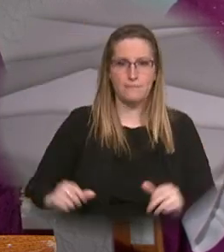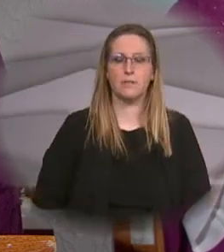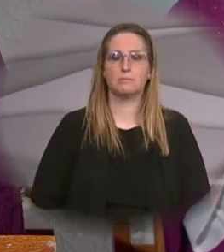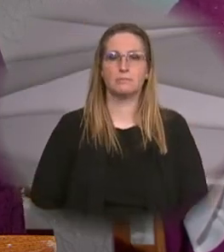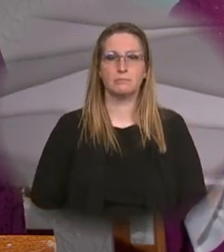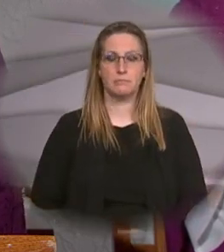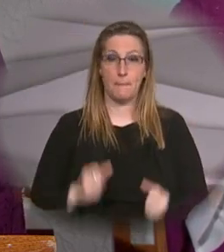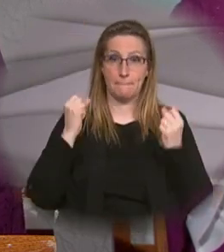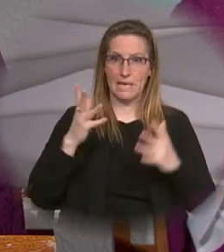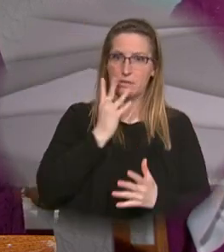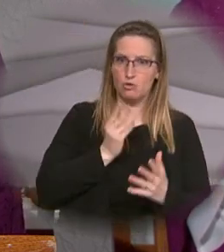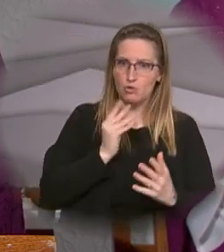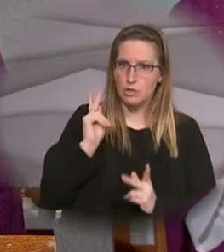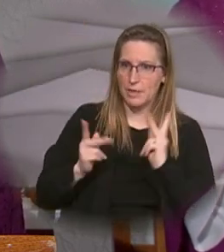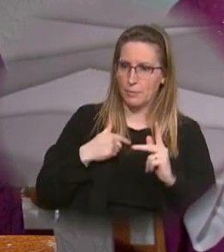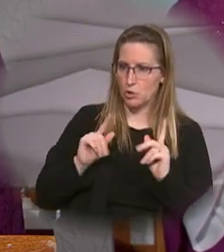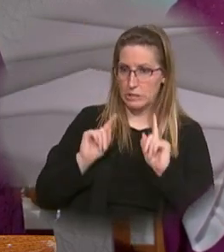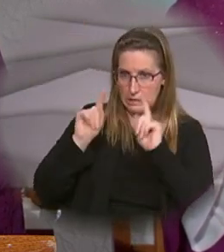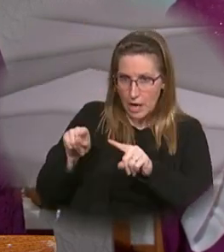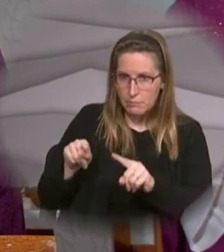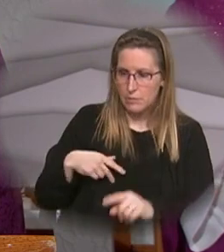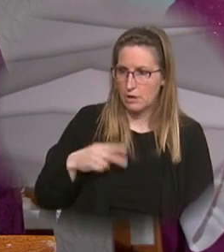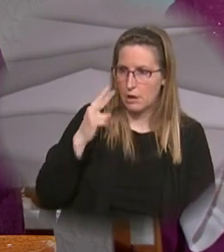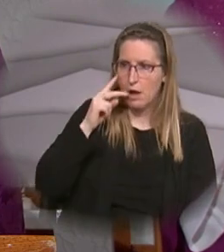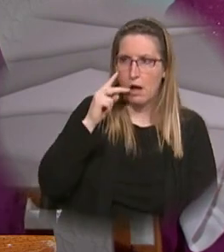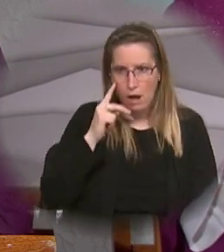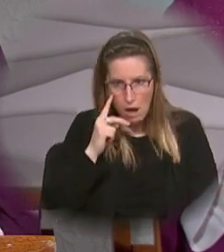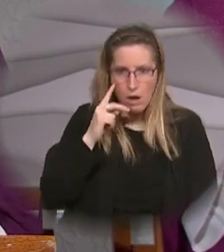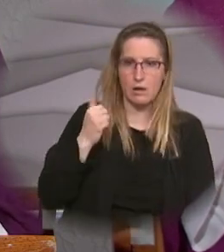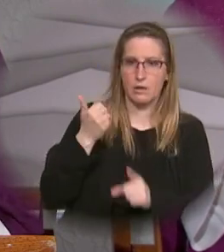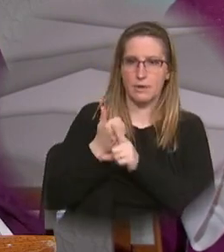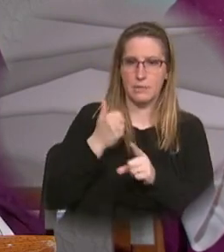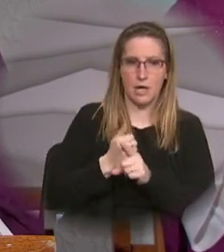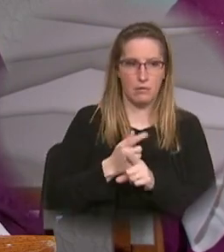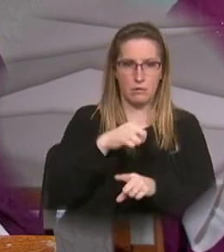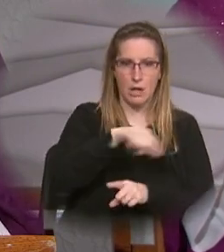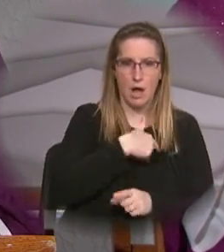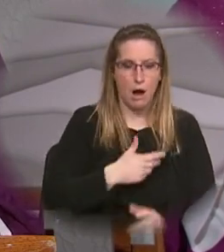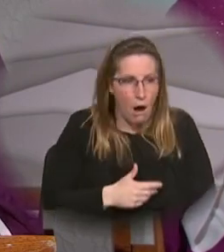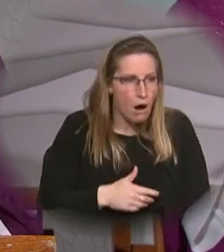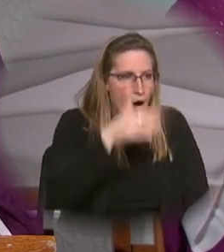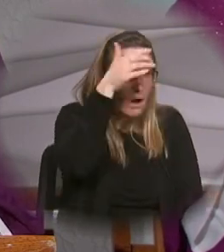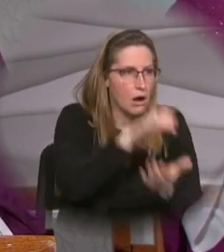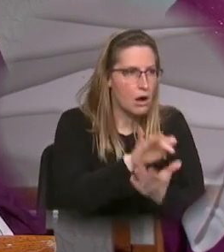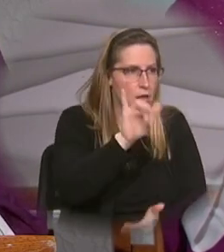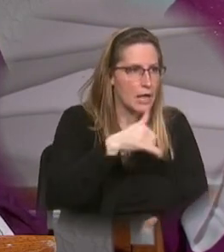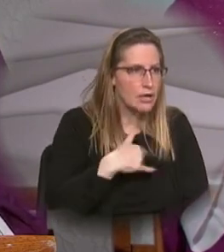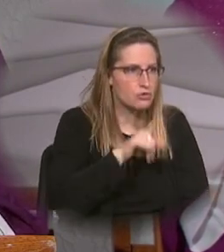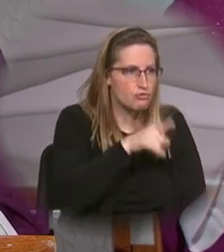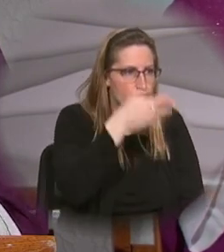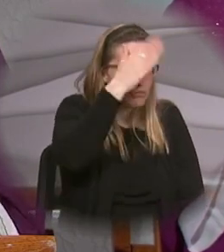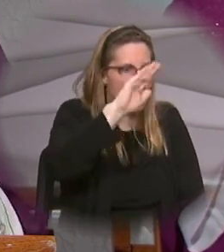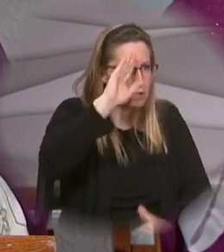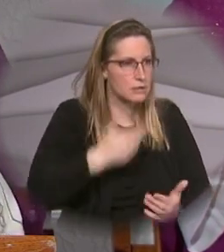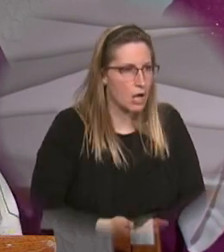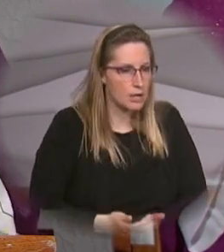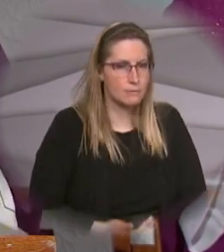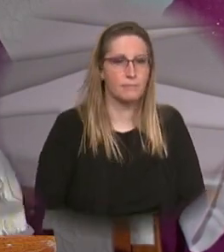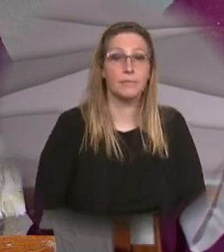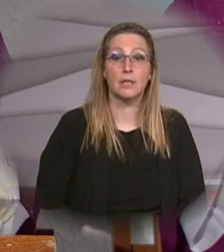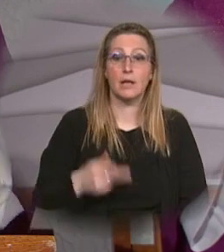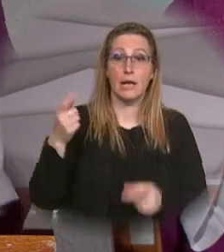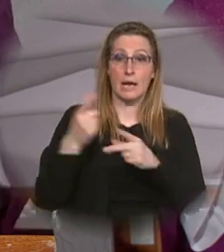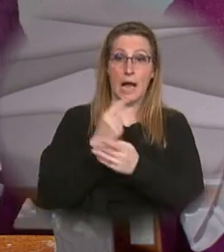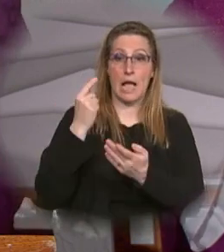now many of the Jews who had come to Mary and seen what he had done began to believe in him the Gospel